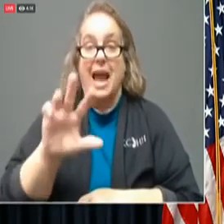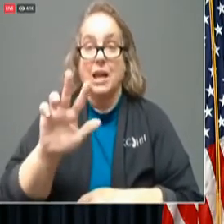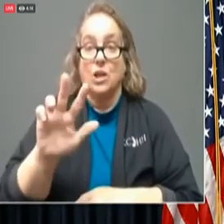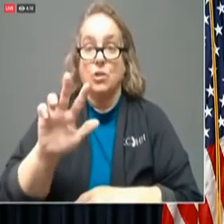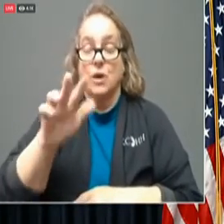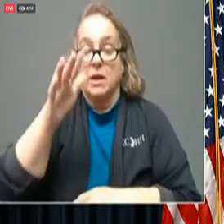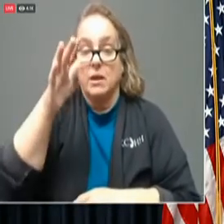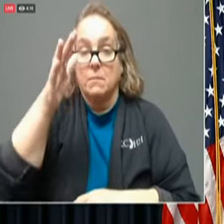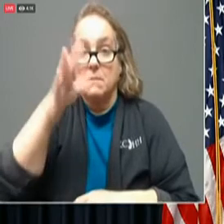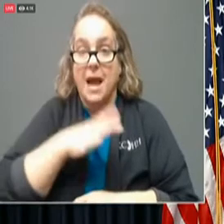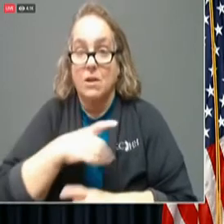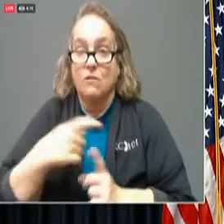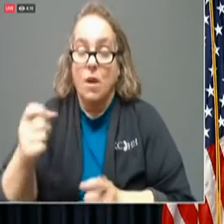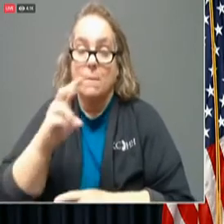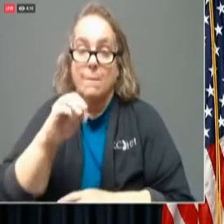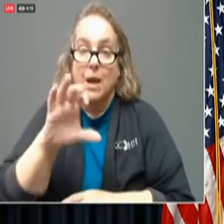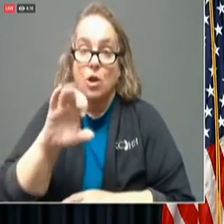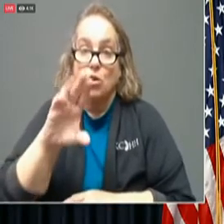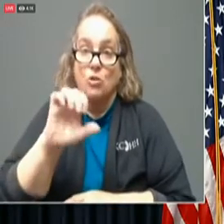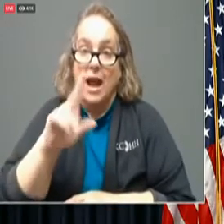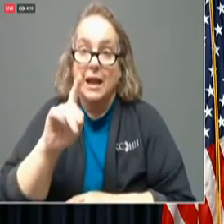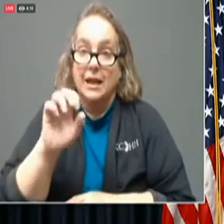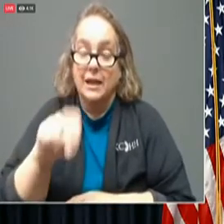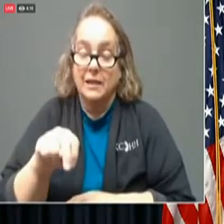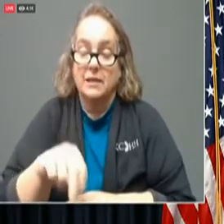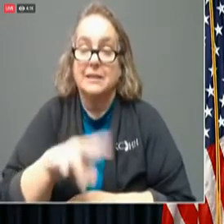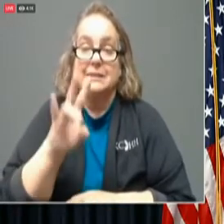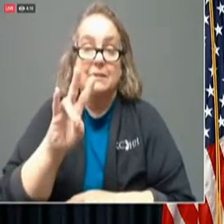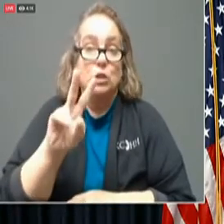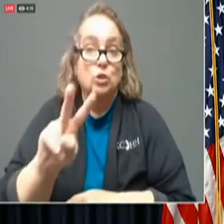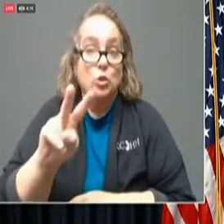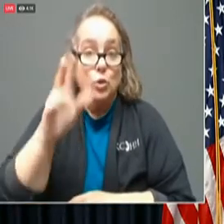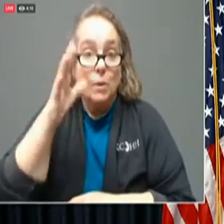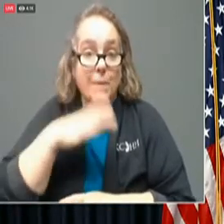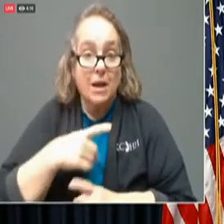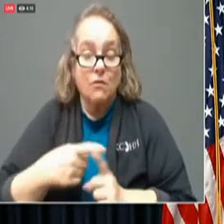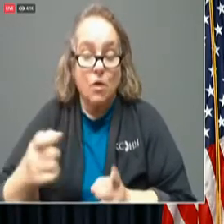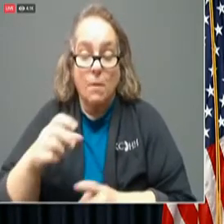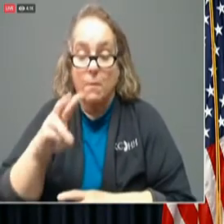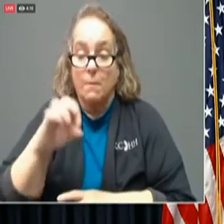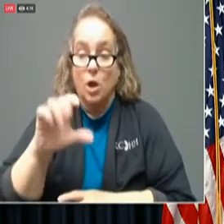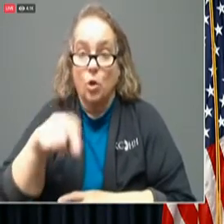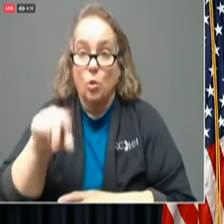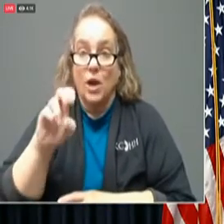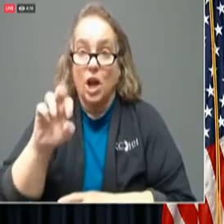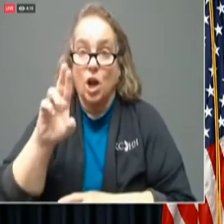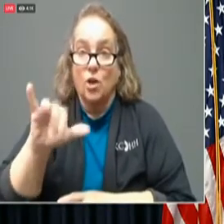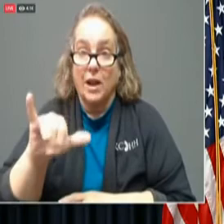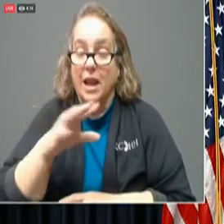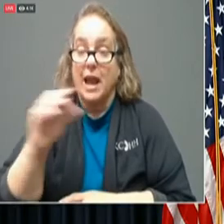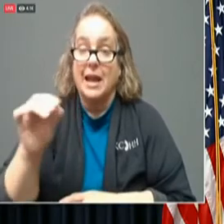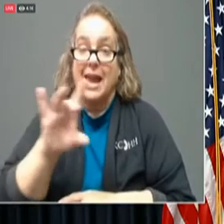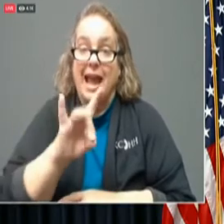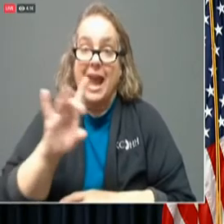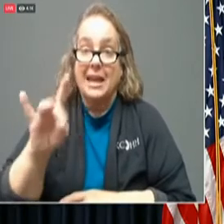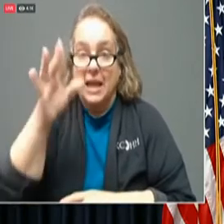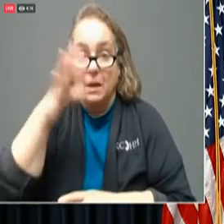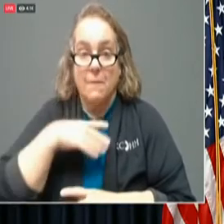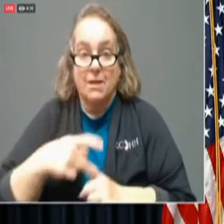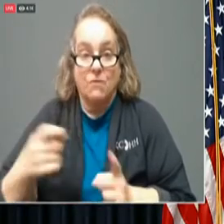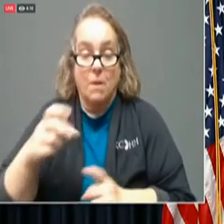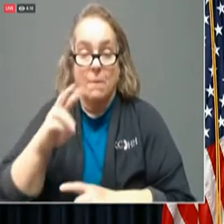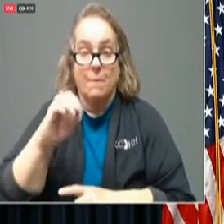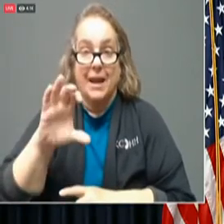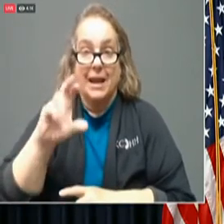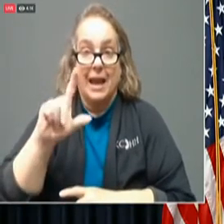McCracken, 72 year old man from McCreary, an 88 year old man from McLean, a